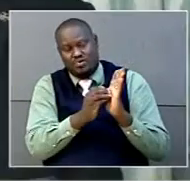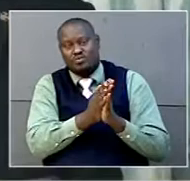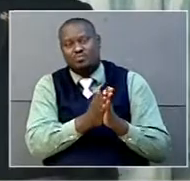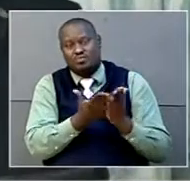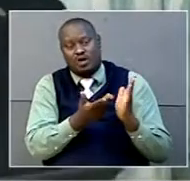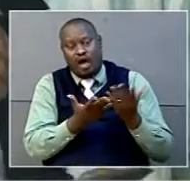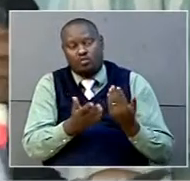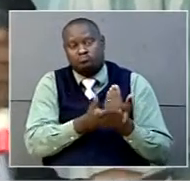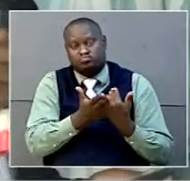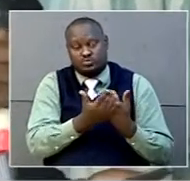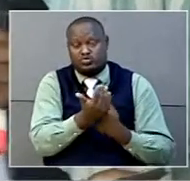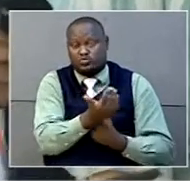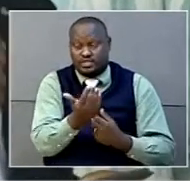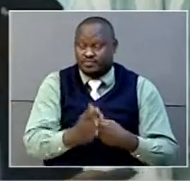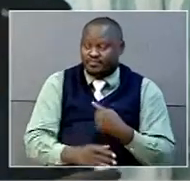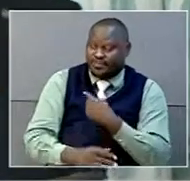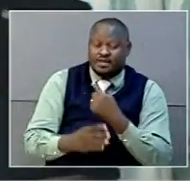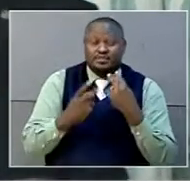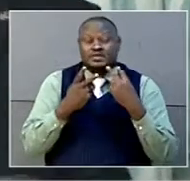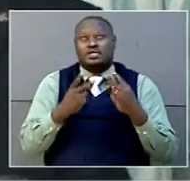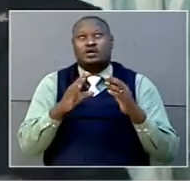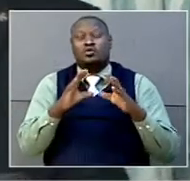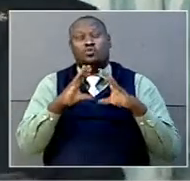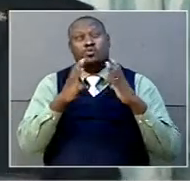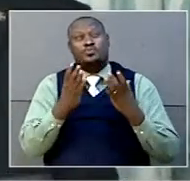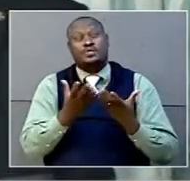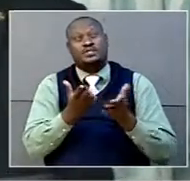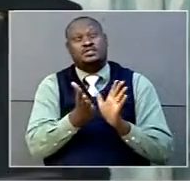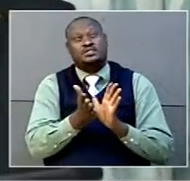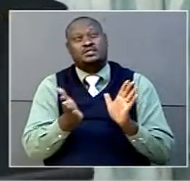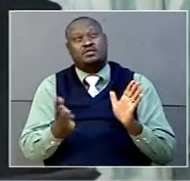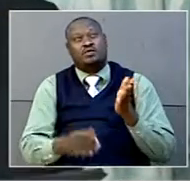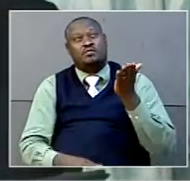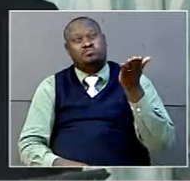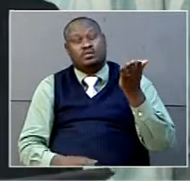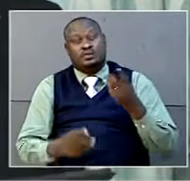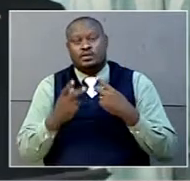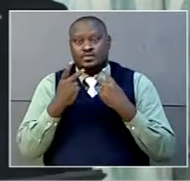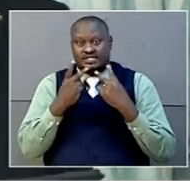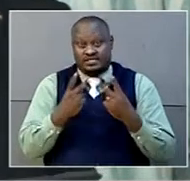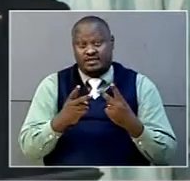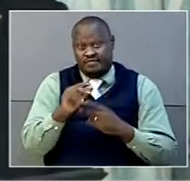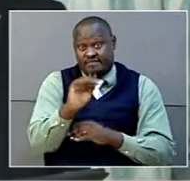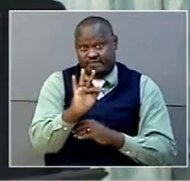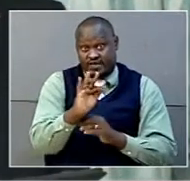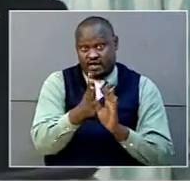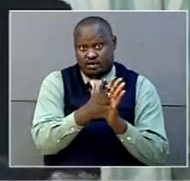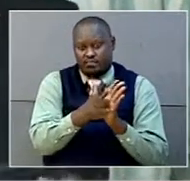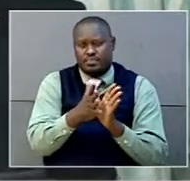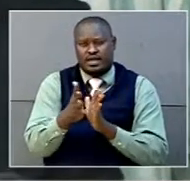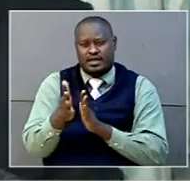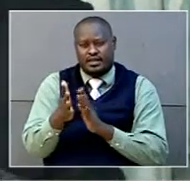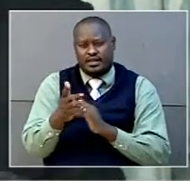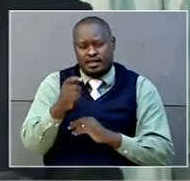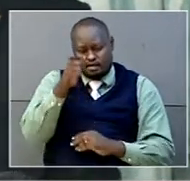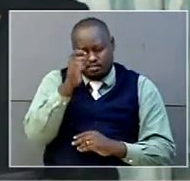And for the community, actually, I was told that in sentencing yesterday is to